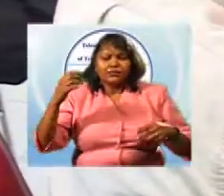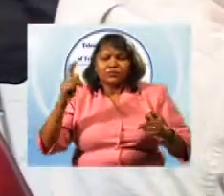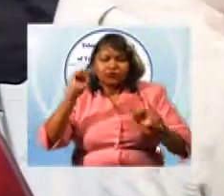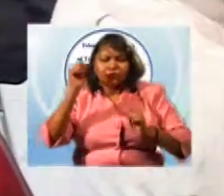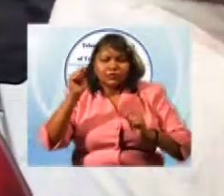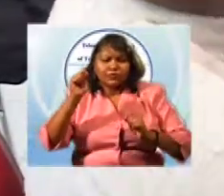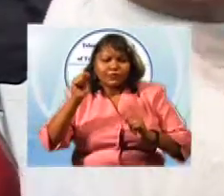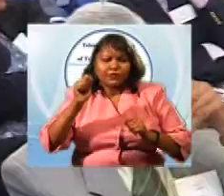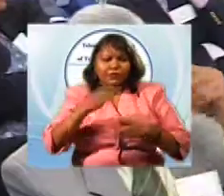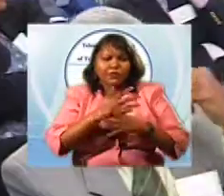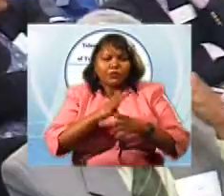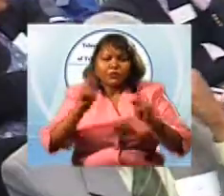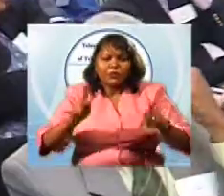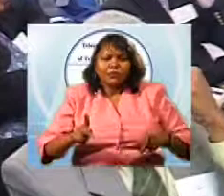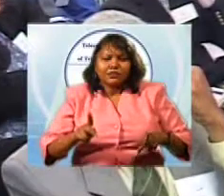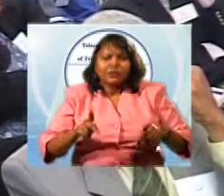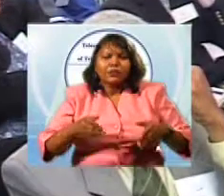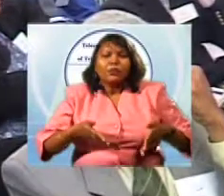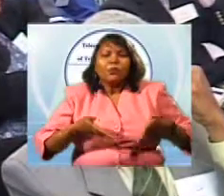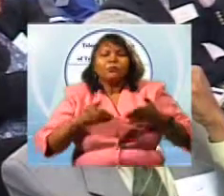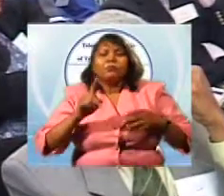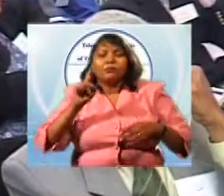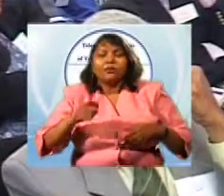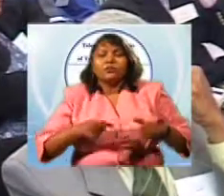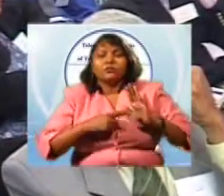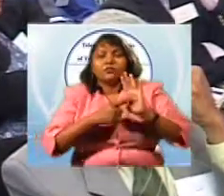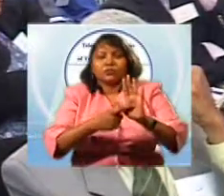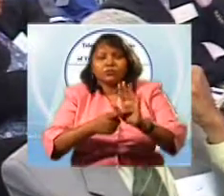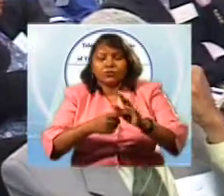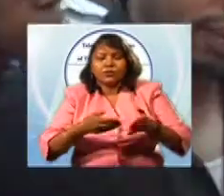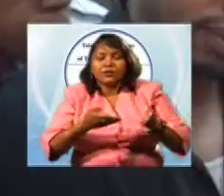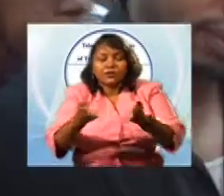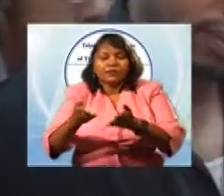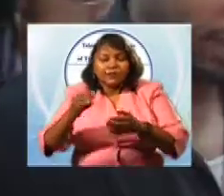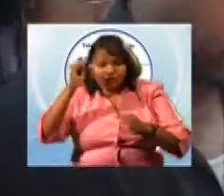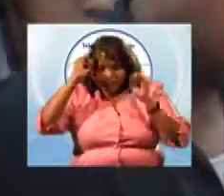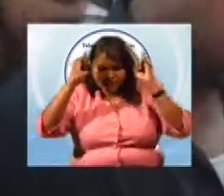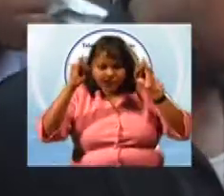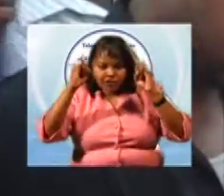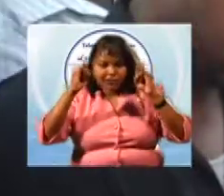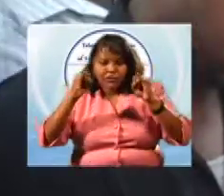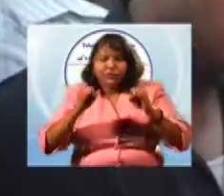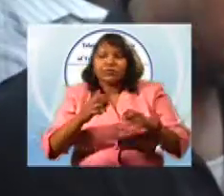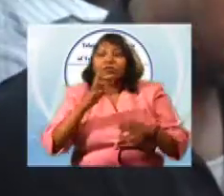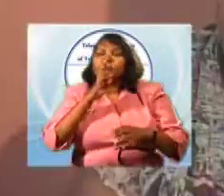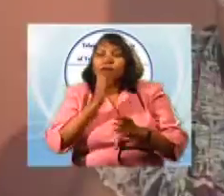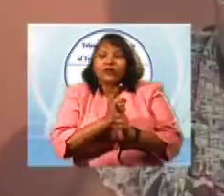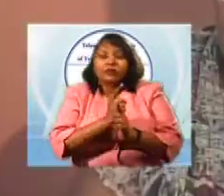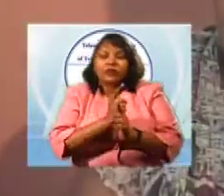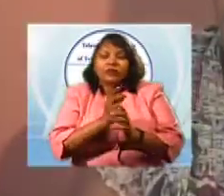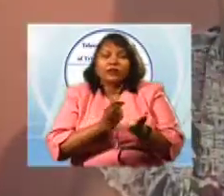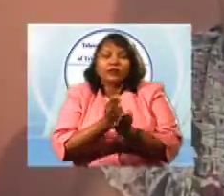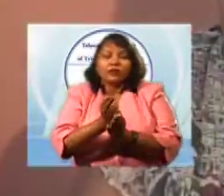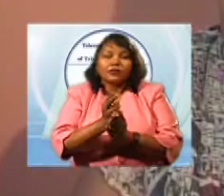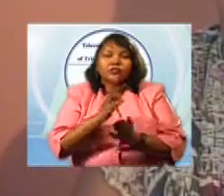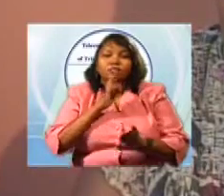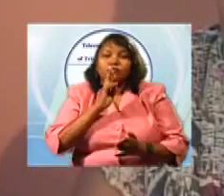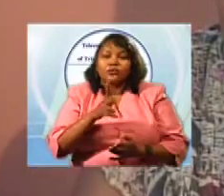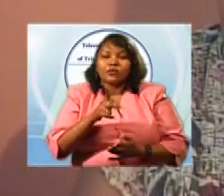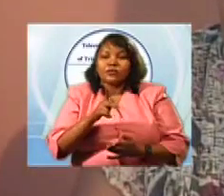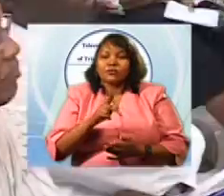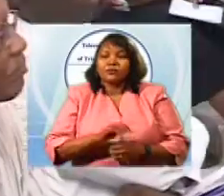enabling listeners to form the fairest possible idea of events. If not objective, the information should at least be